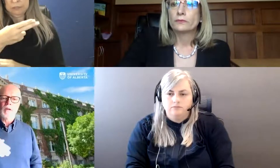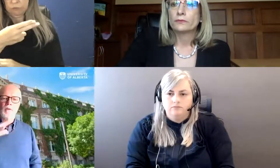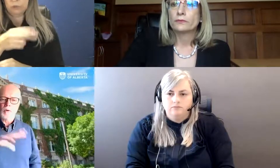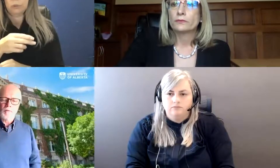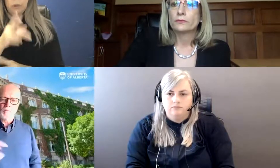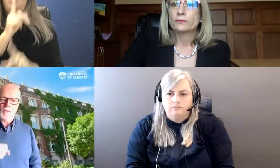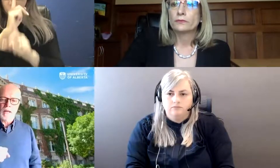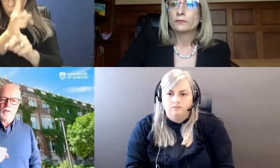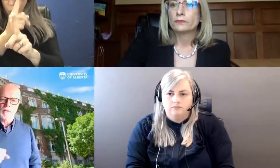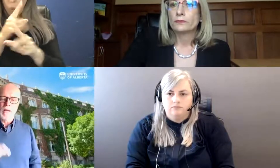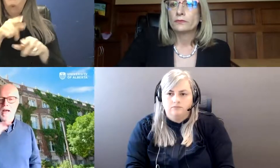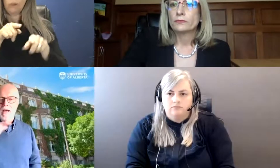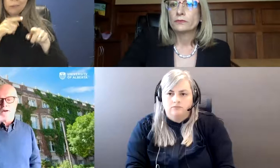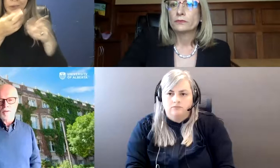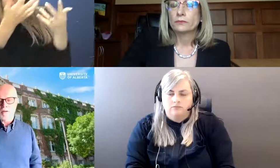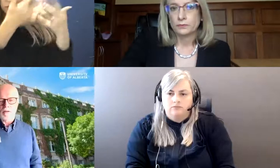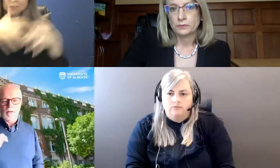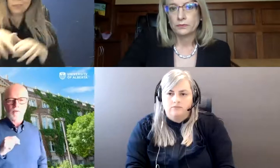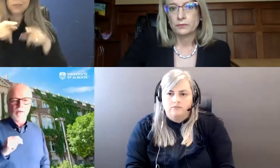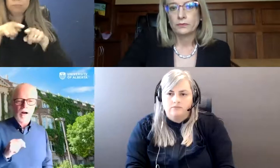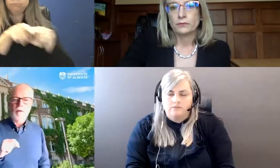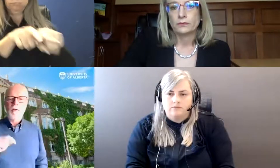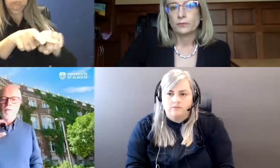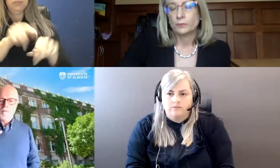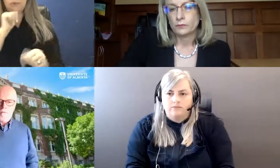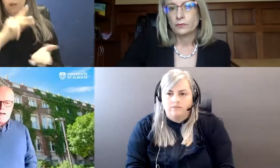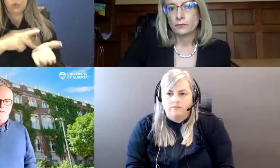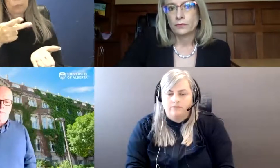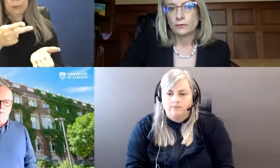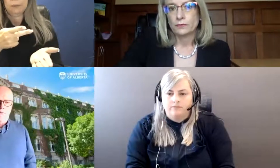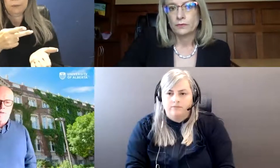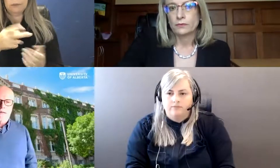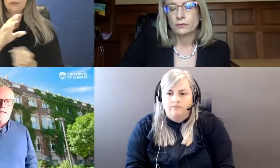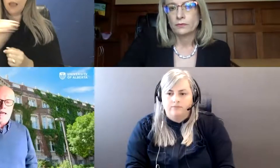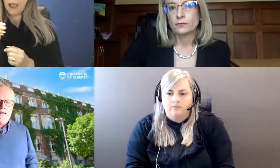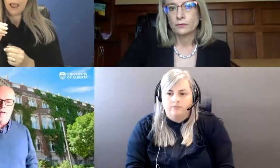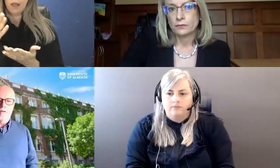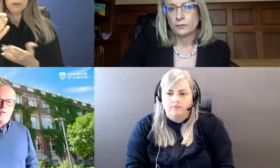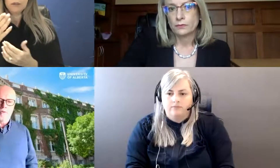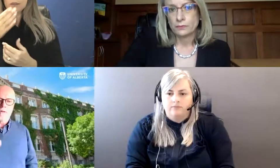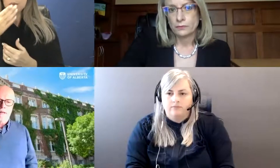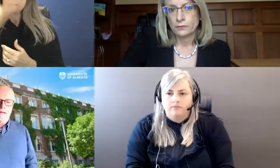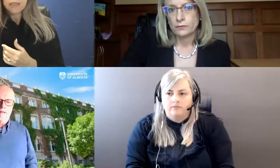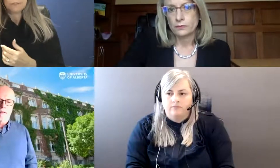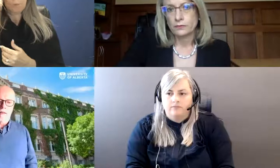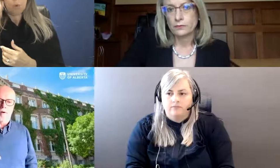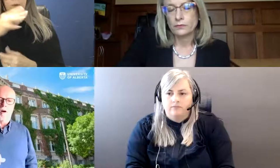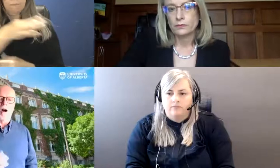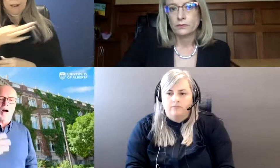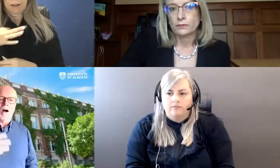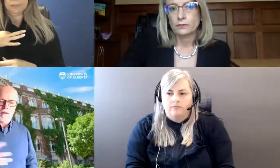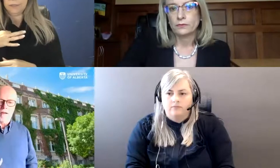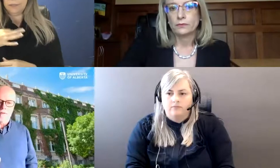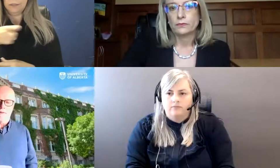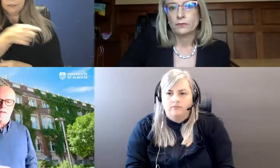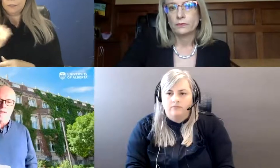don't have duplication and ultimately so that our faculty members can do the things that, that are high